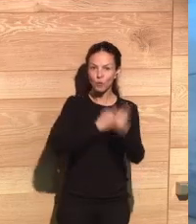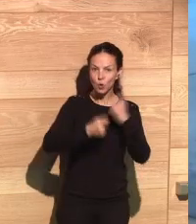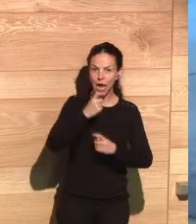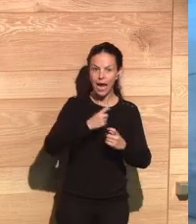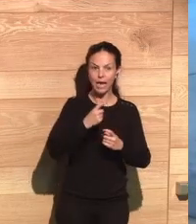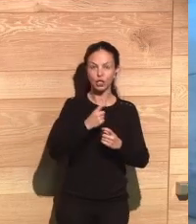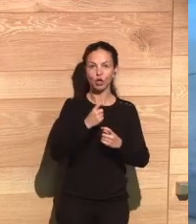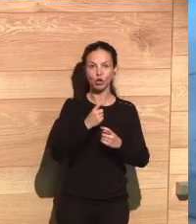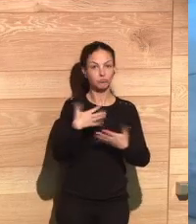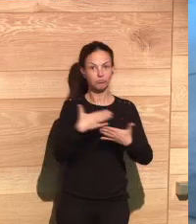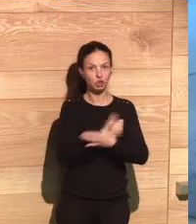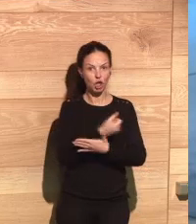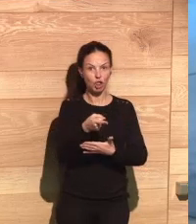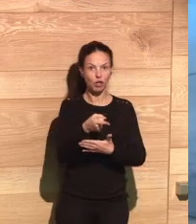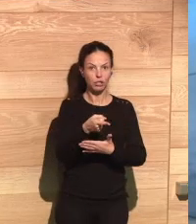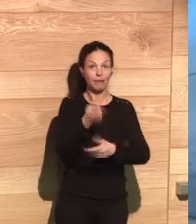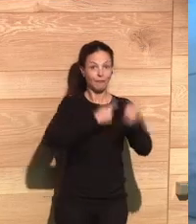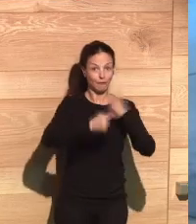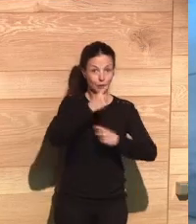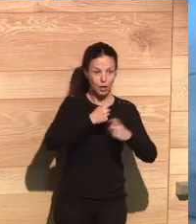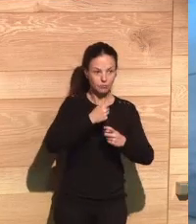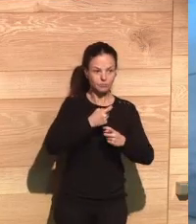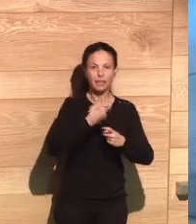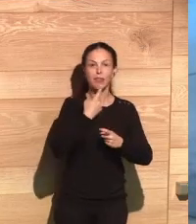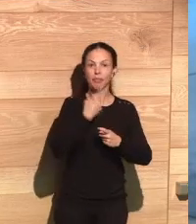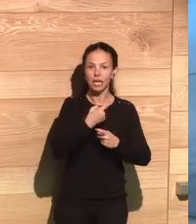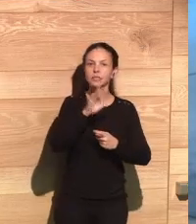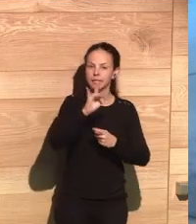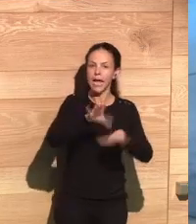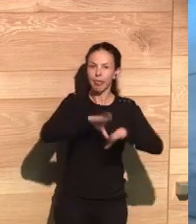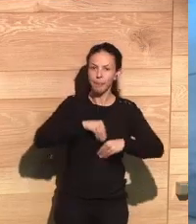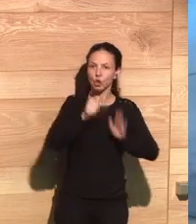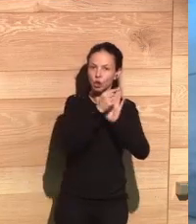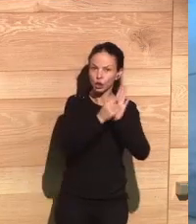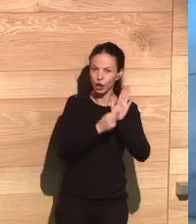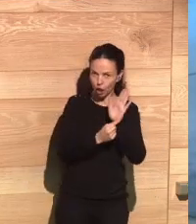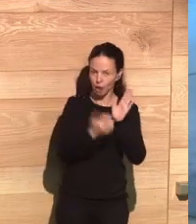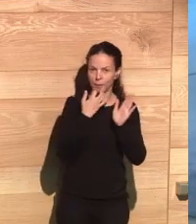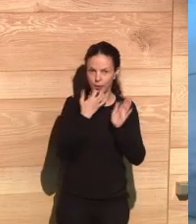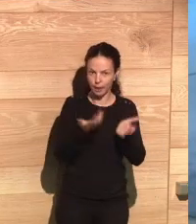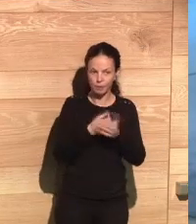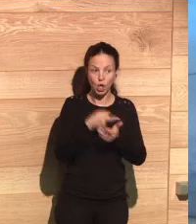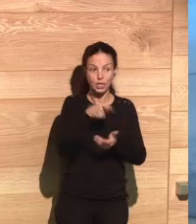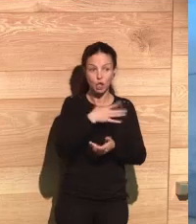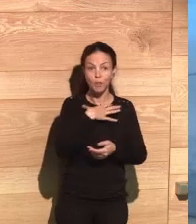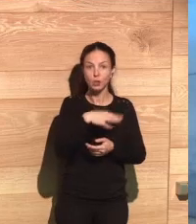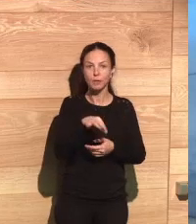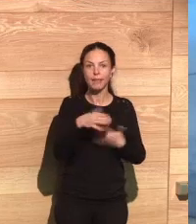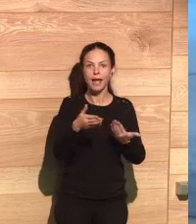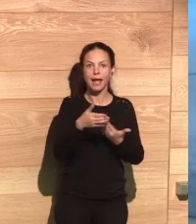simple form and check the boxes, accepting all the conditions. So